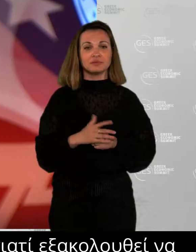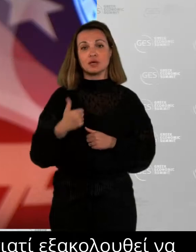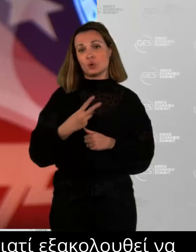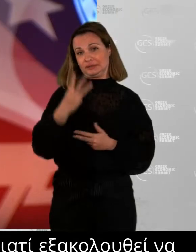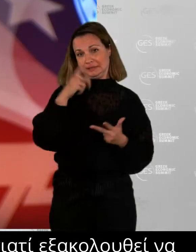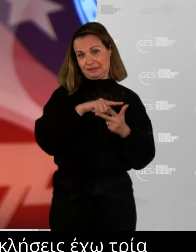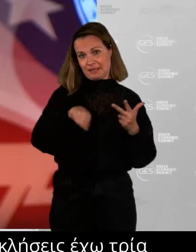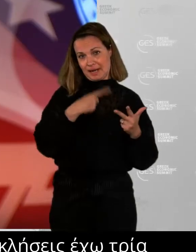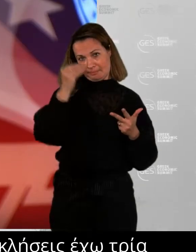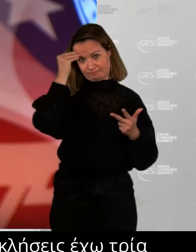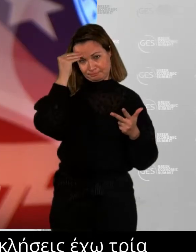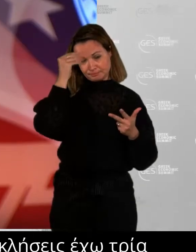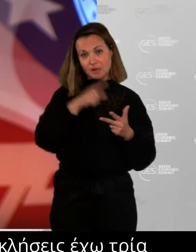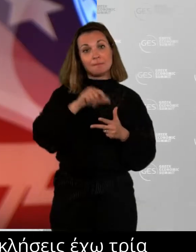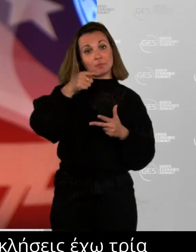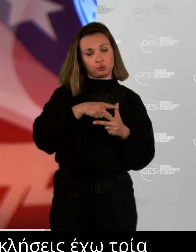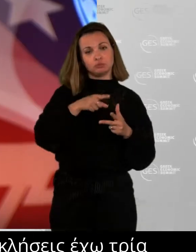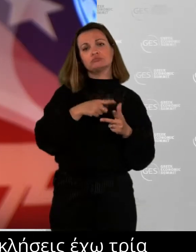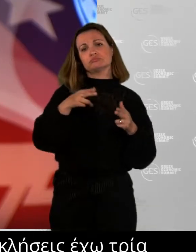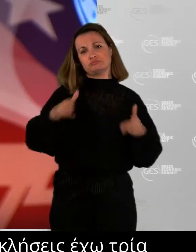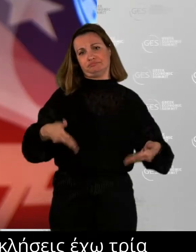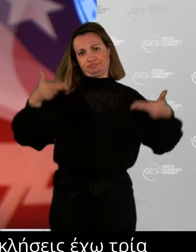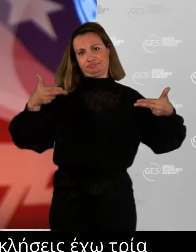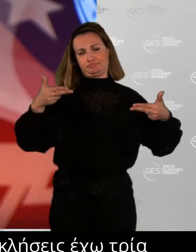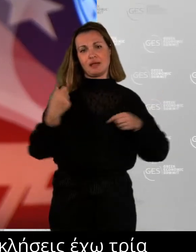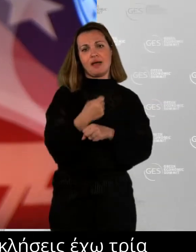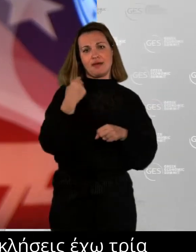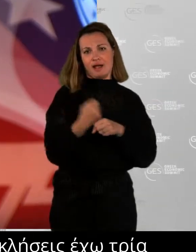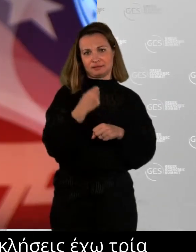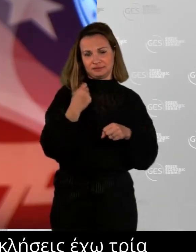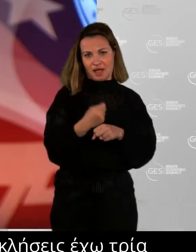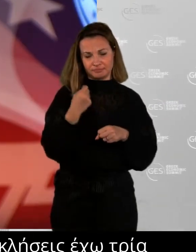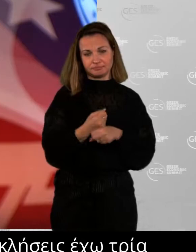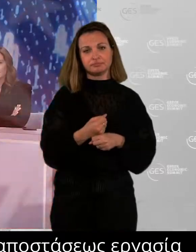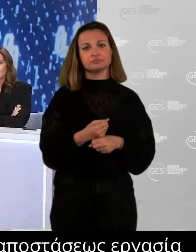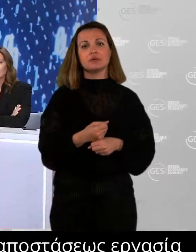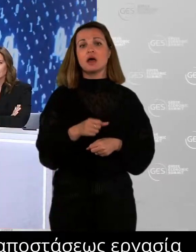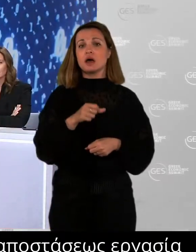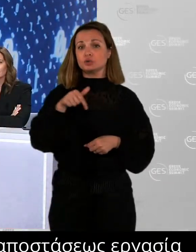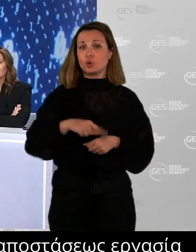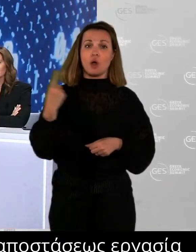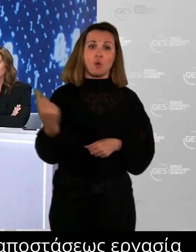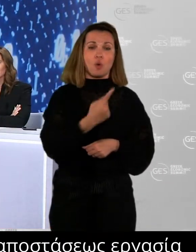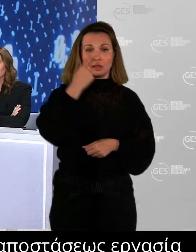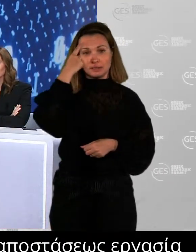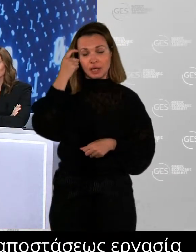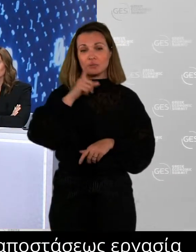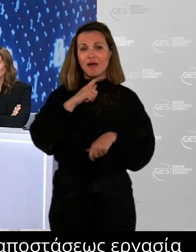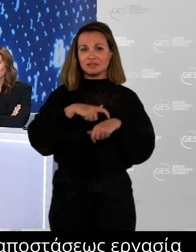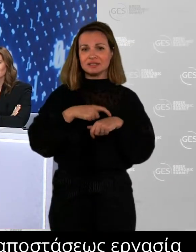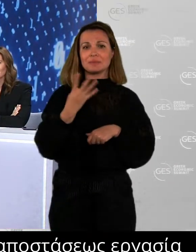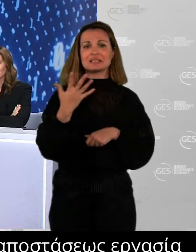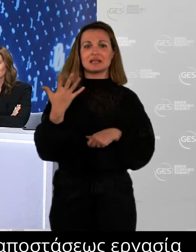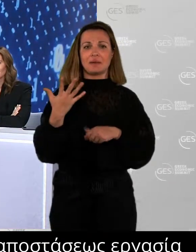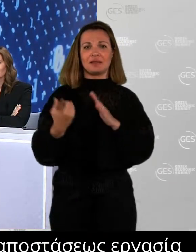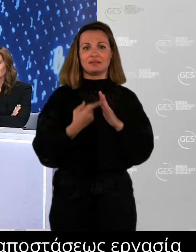working. I think that we all know that four to five times we have more remote working than we used to have. In NPG,